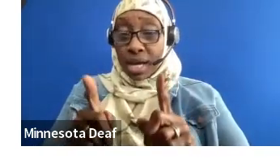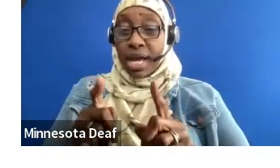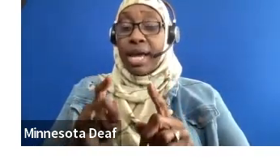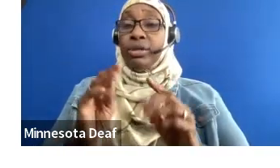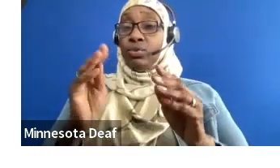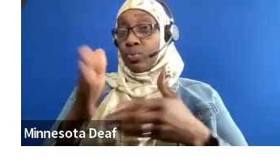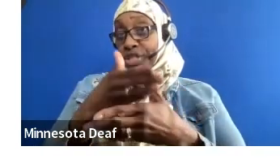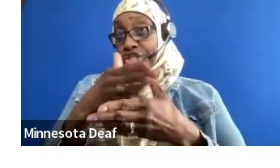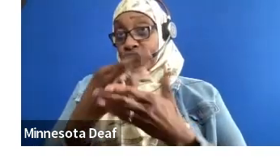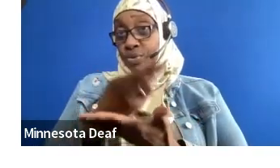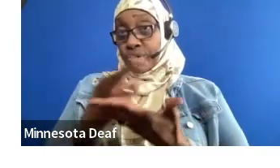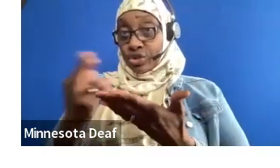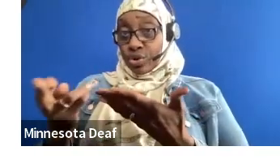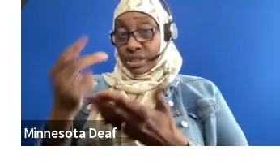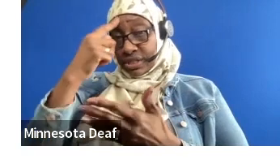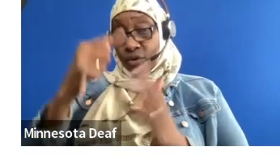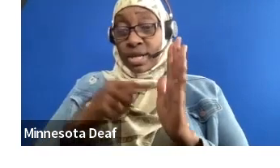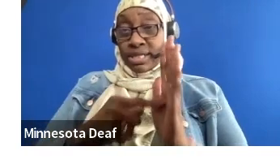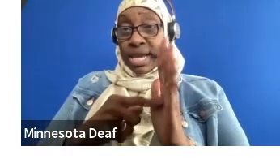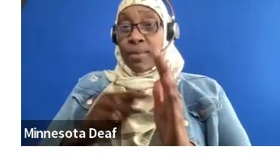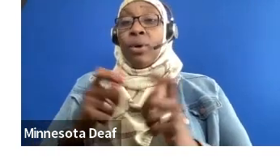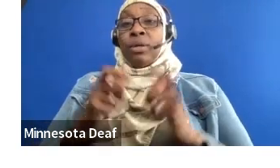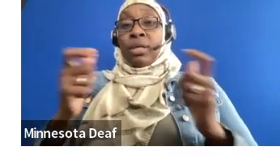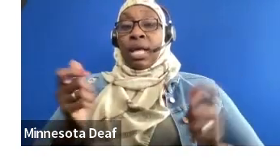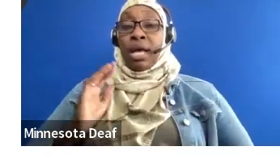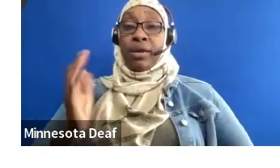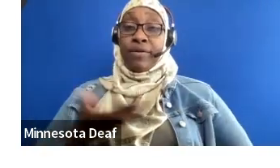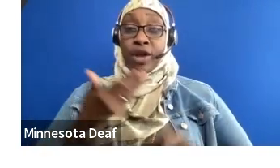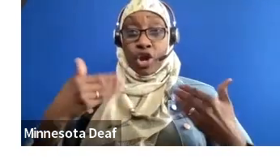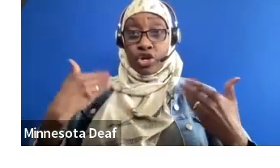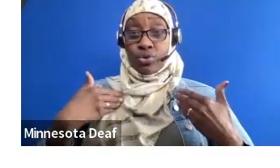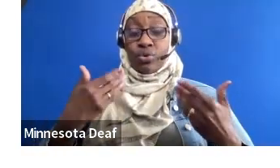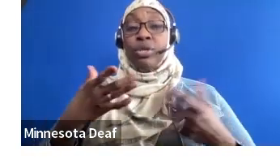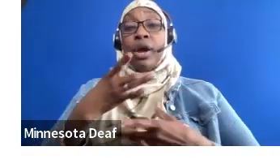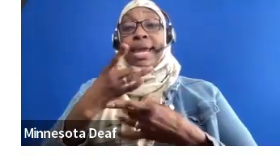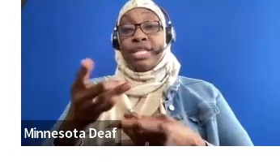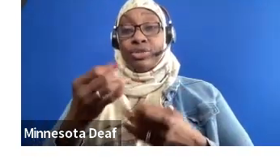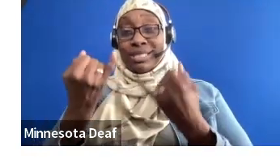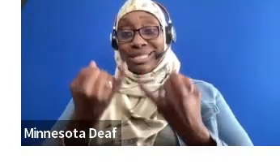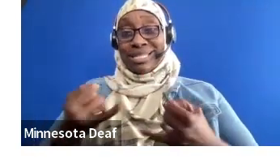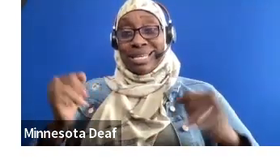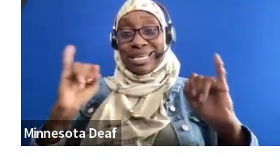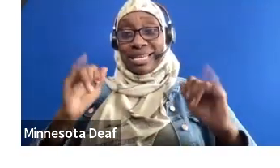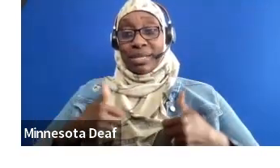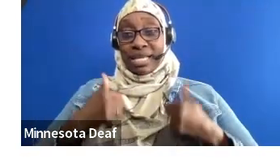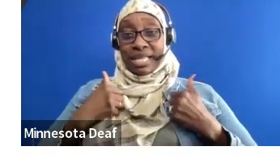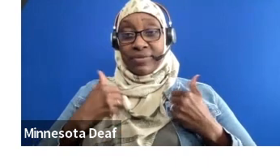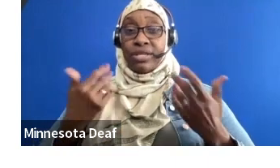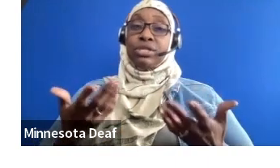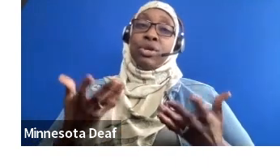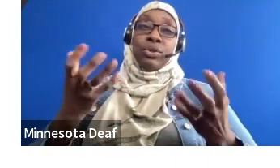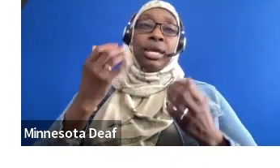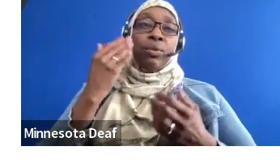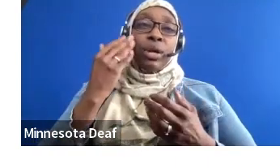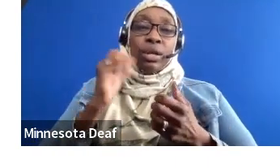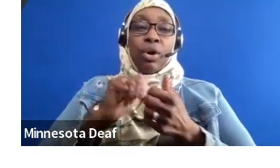lot of our youth are really interested in independent living, right? Like, how do I take the MBTA? How do I get access to the line? How do I